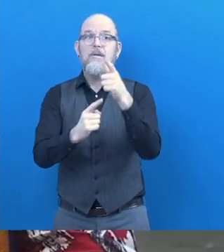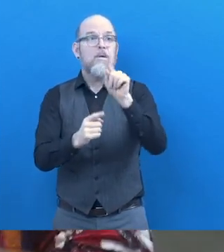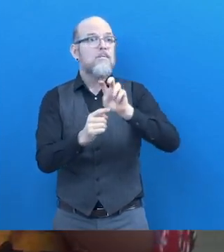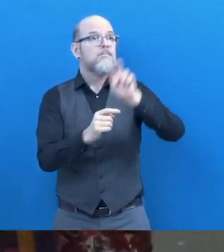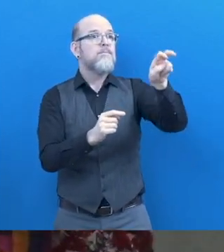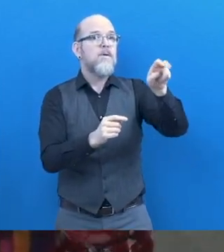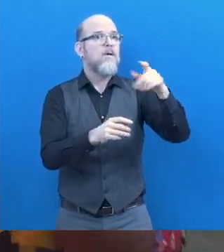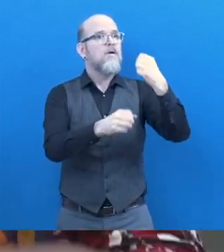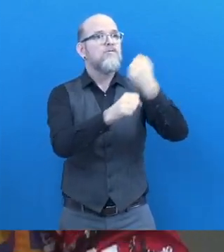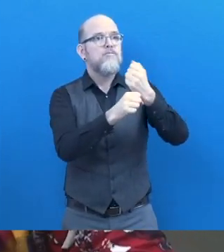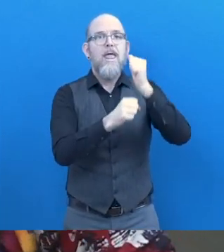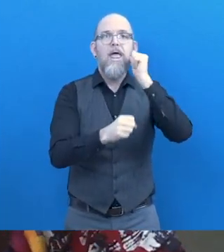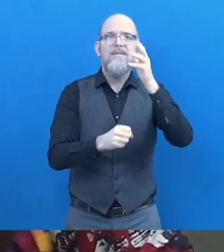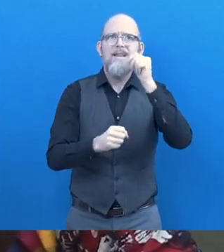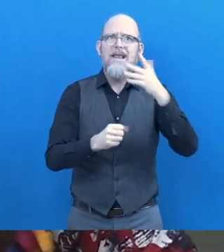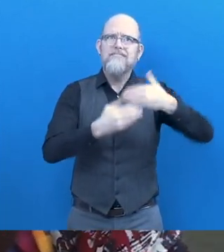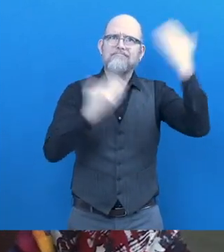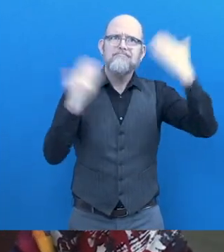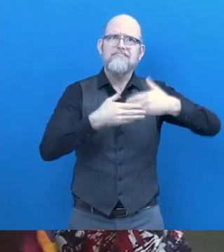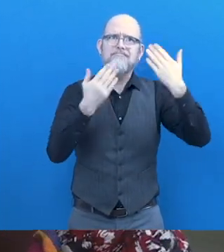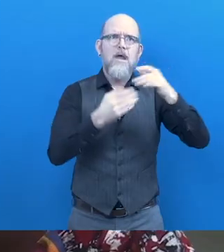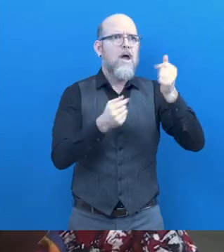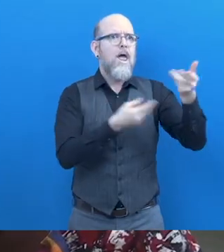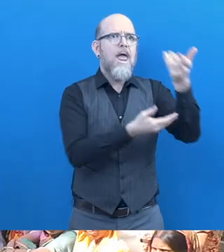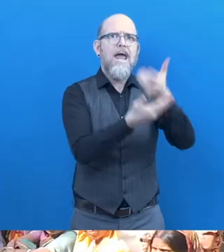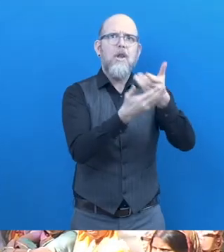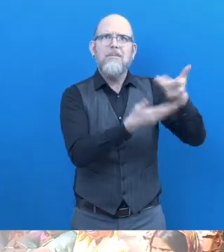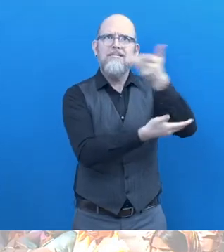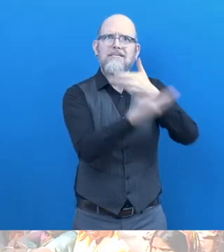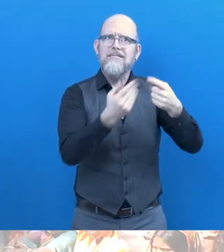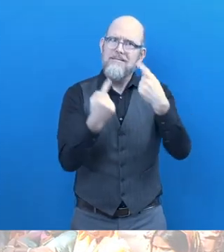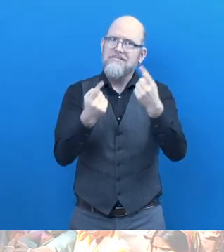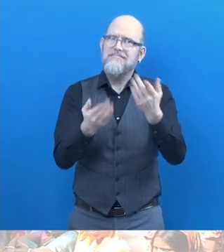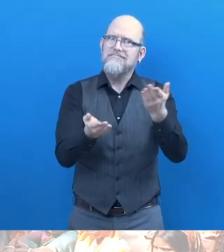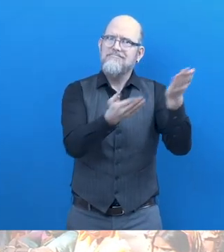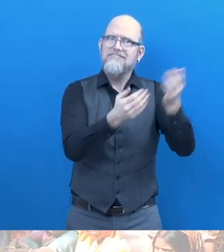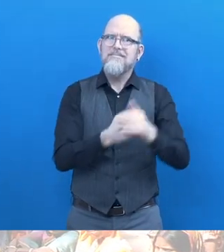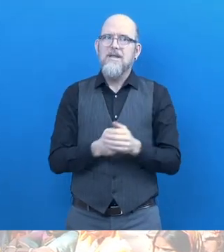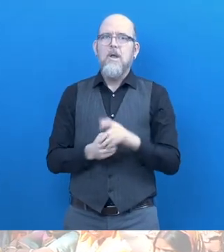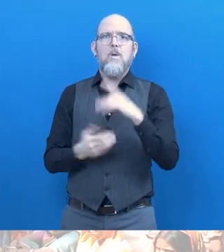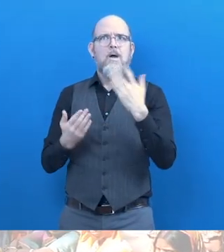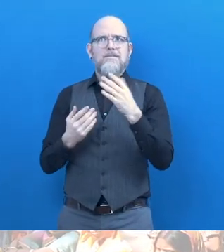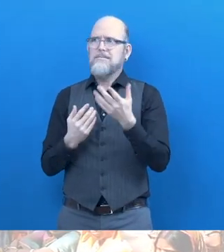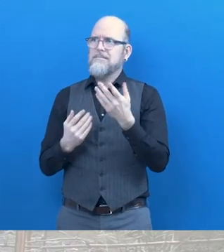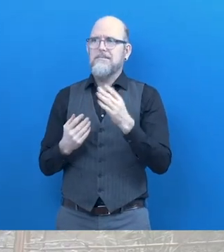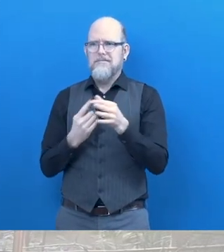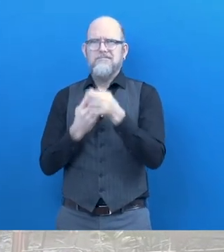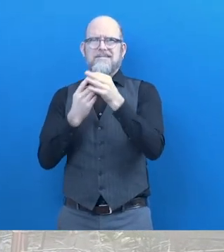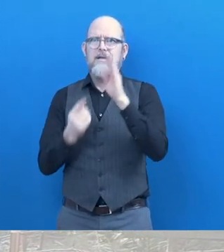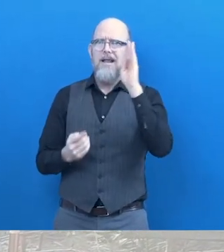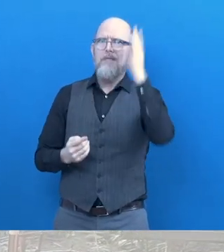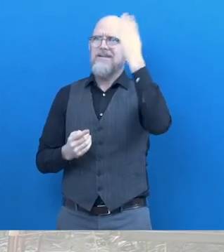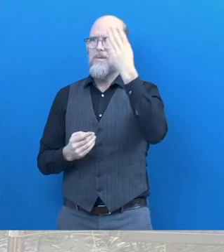engaged in different livelihood and economic activities. What is unique and innovative about Disability